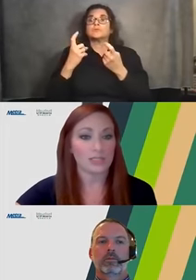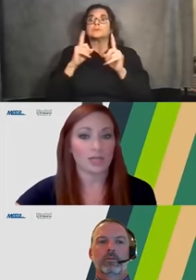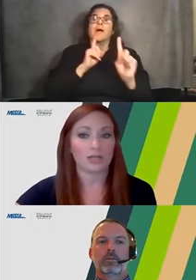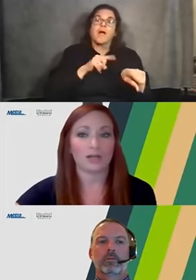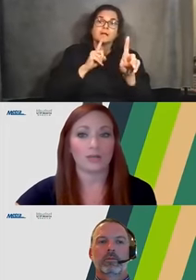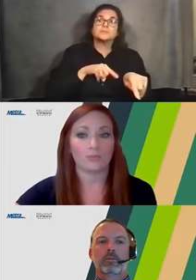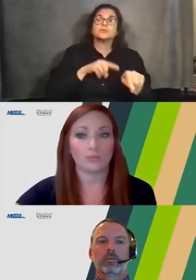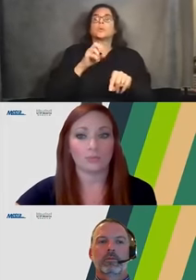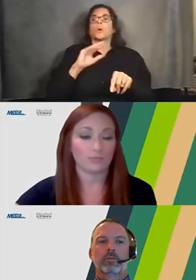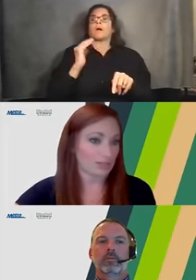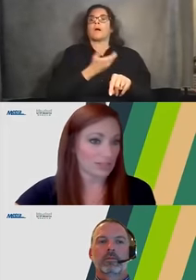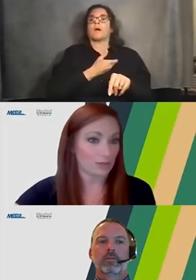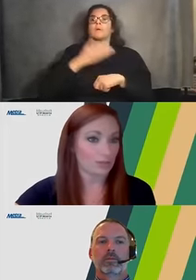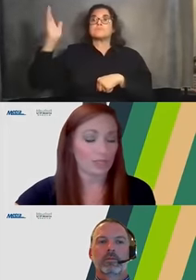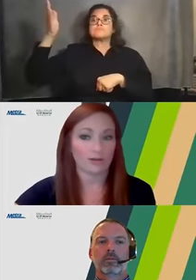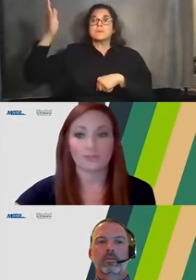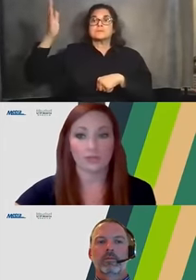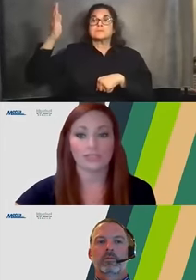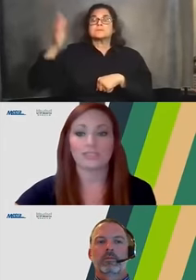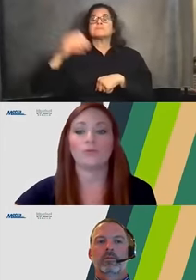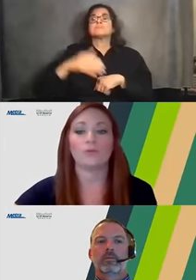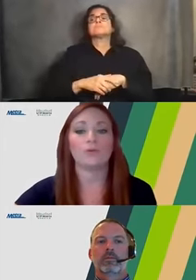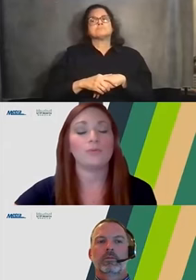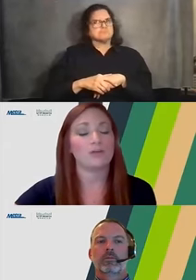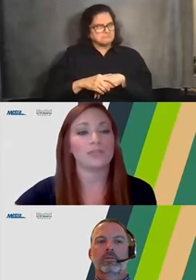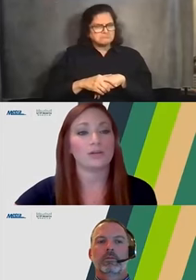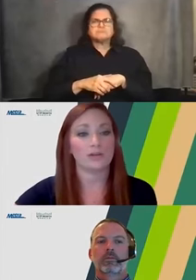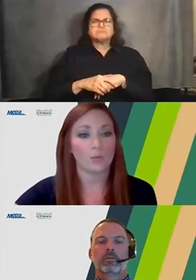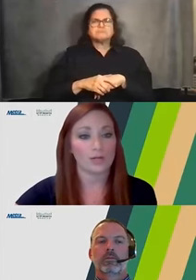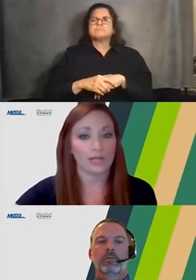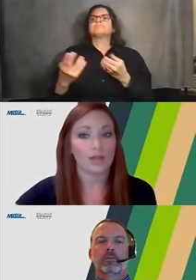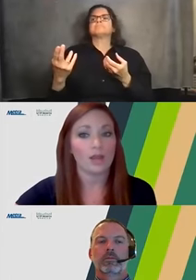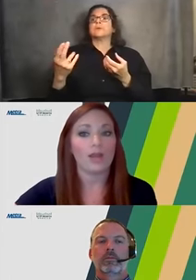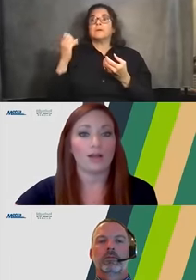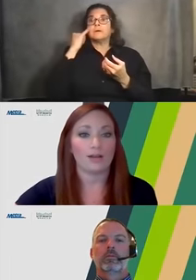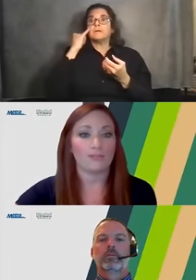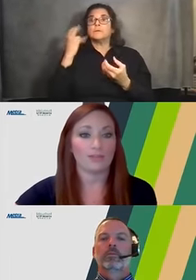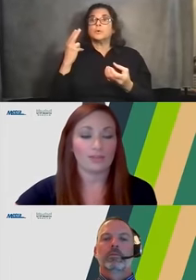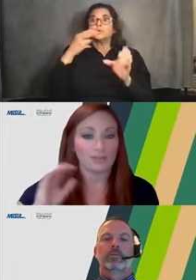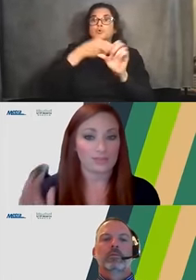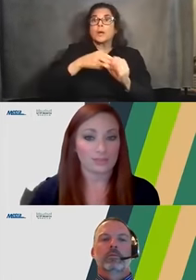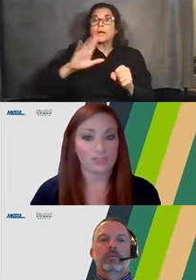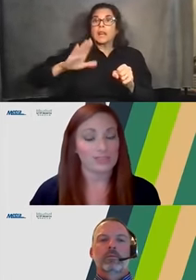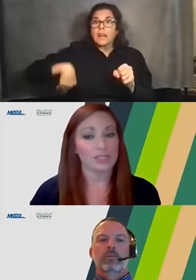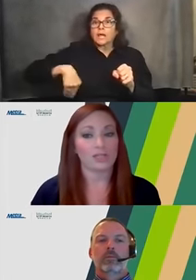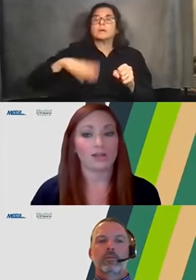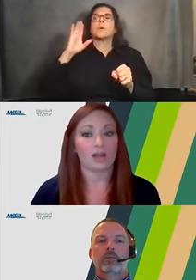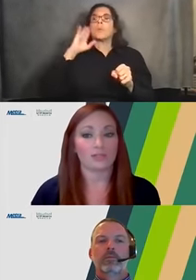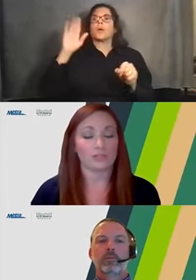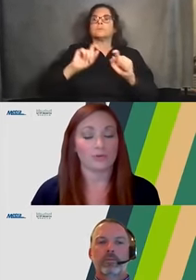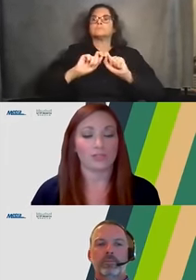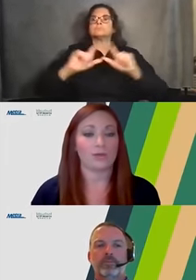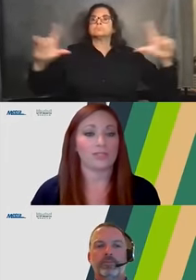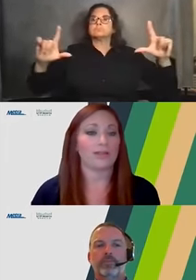presentation, like I said earlier, if you joined us late, we will be posting a recording of this presentation